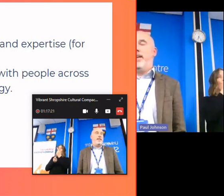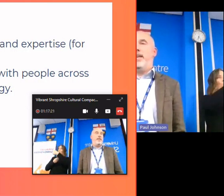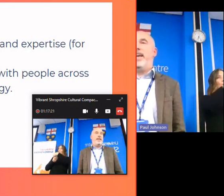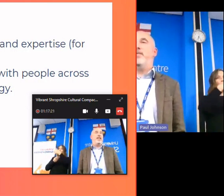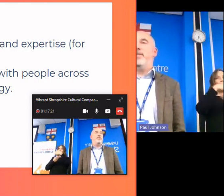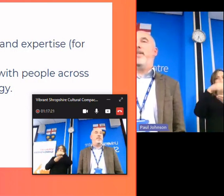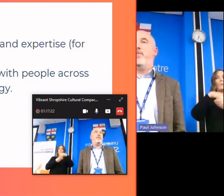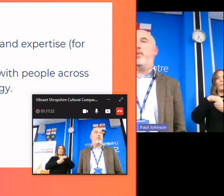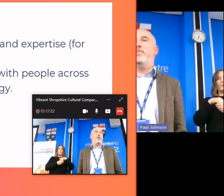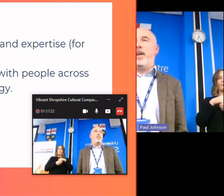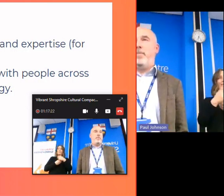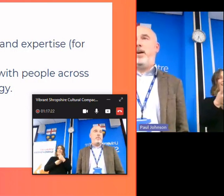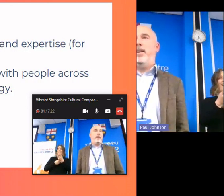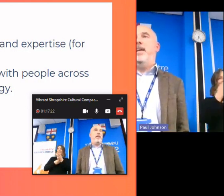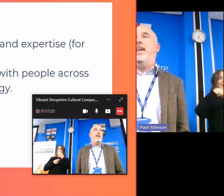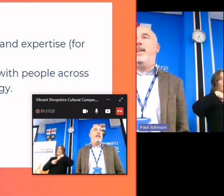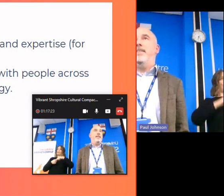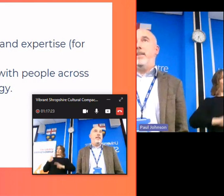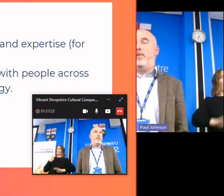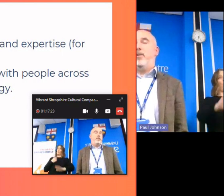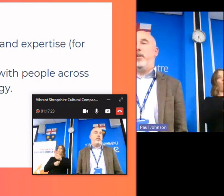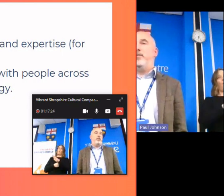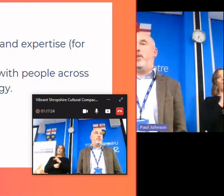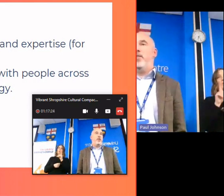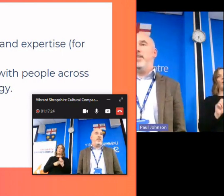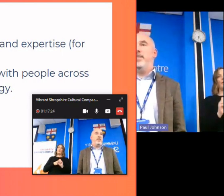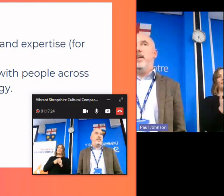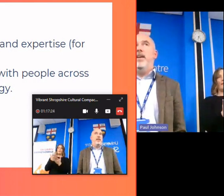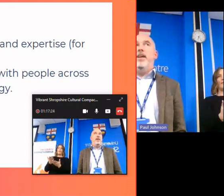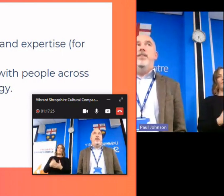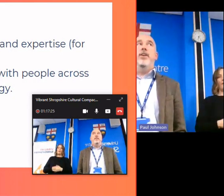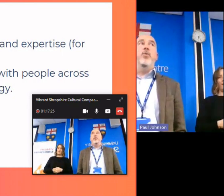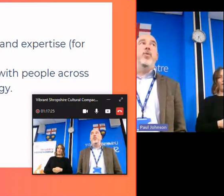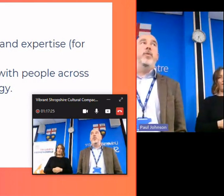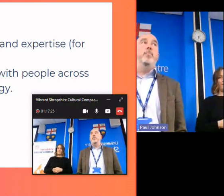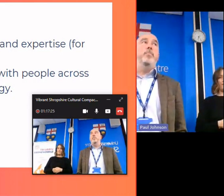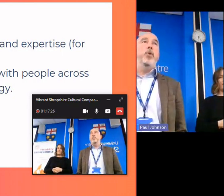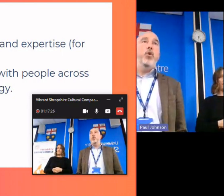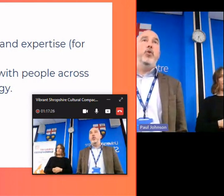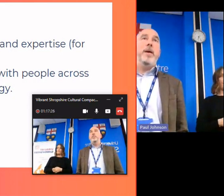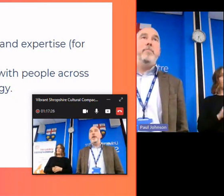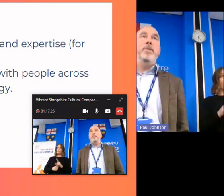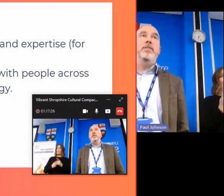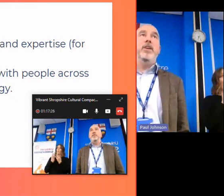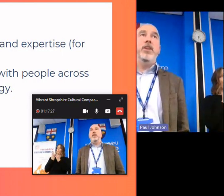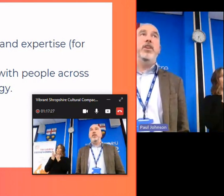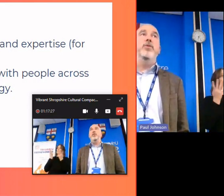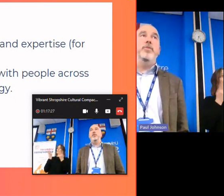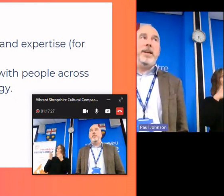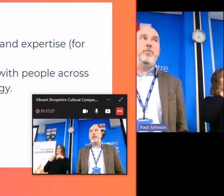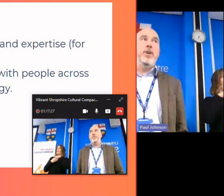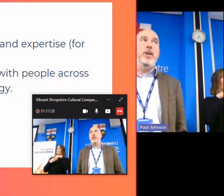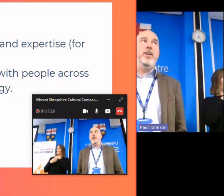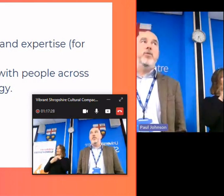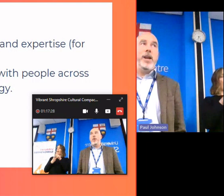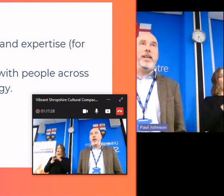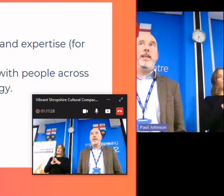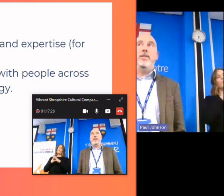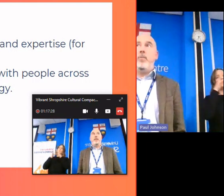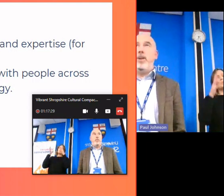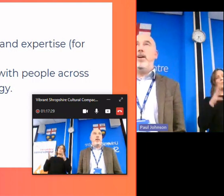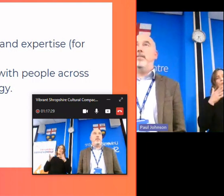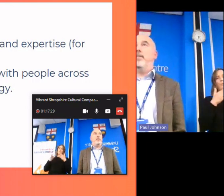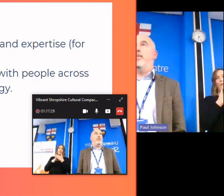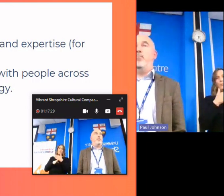part the you know the engagement of everyone who can play a part in delivering on those priorities so the board members have done a huge amount of work